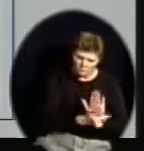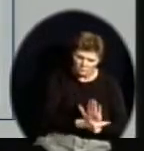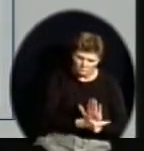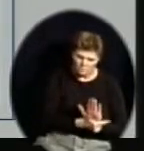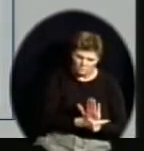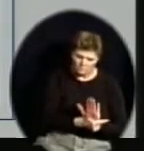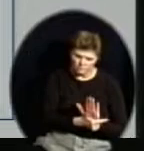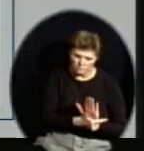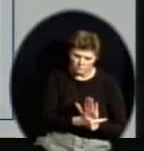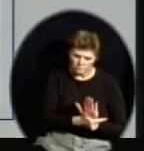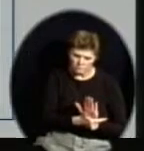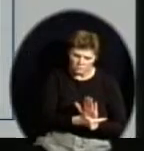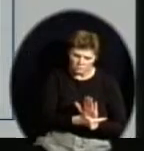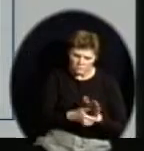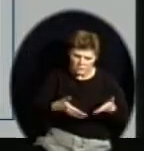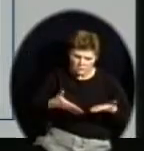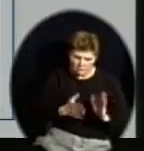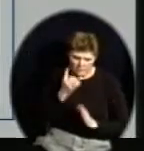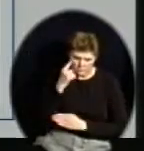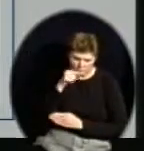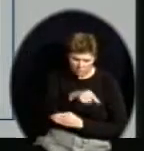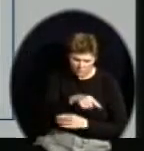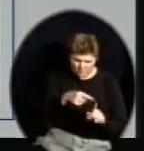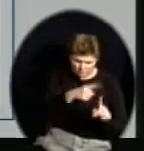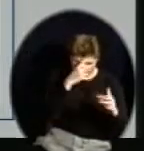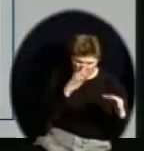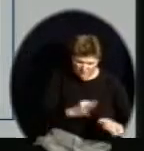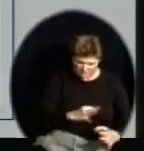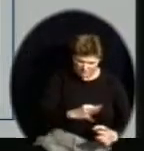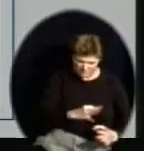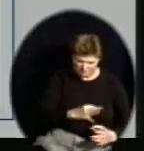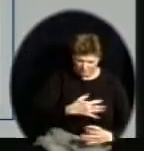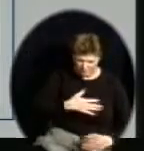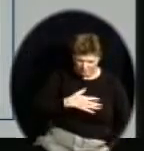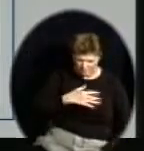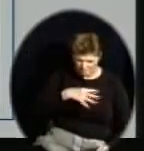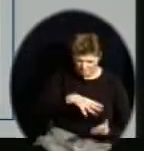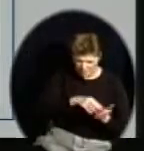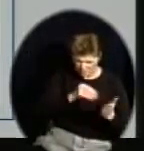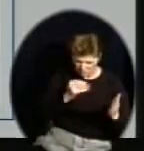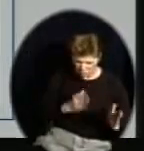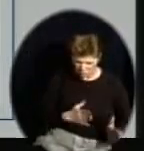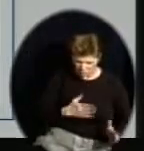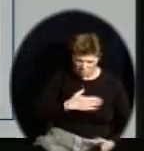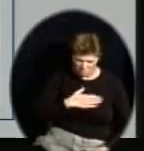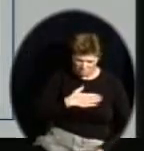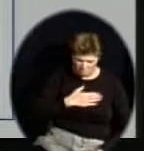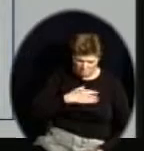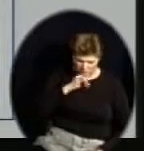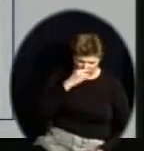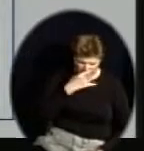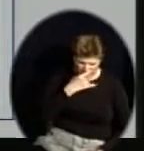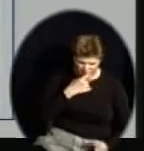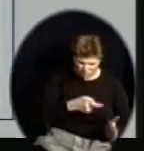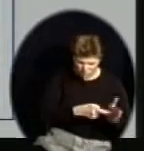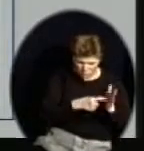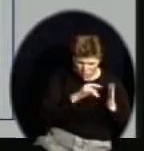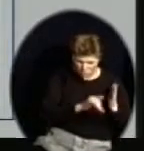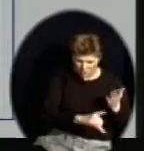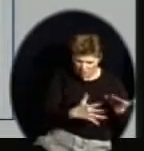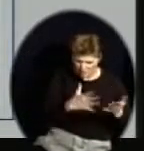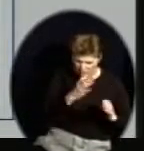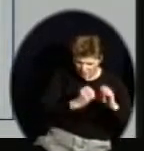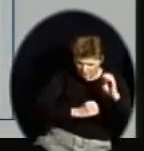not they feel a referral is appropriate. You have a copy of that particular handbook, and